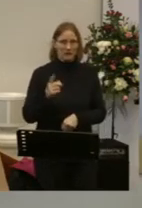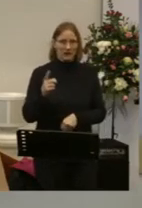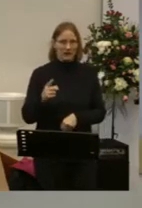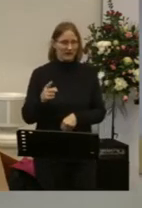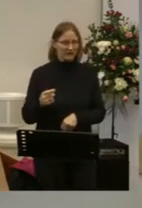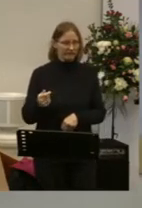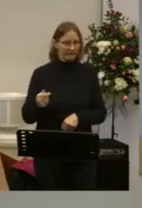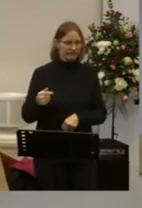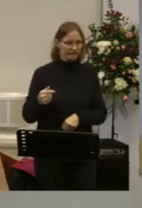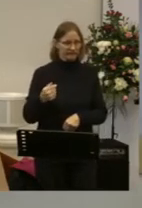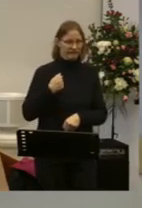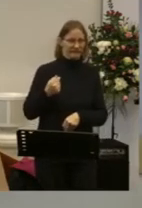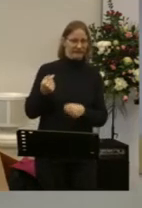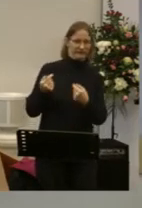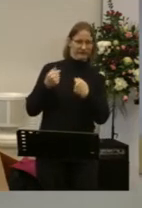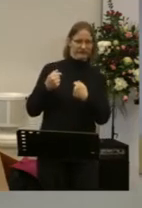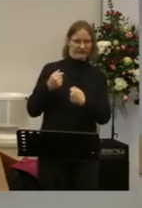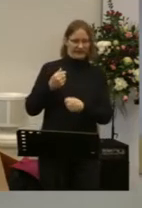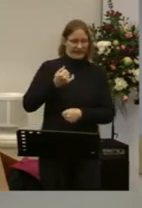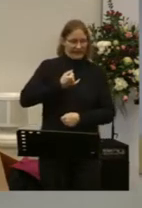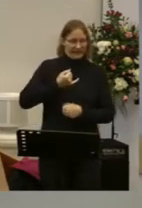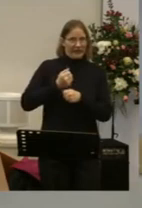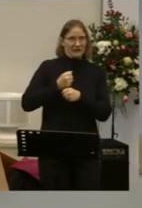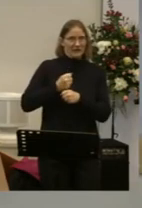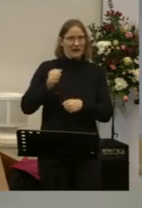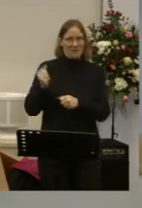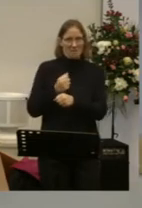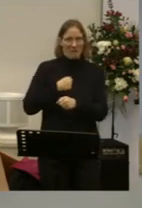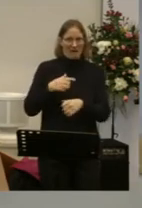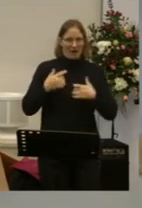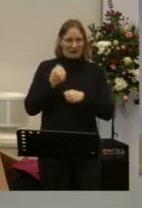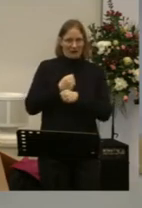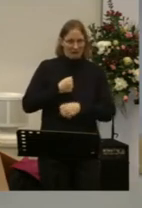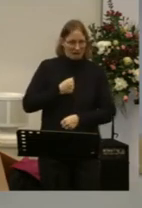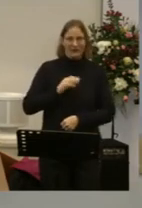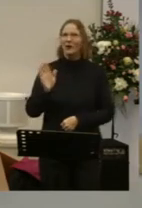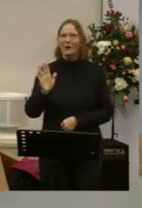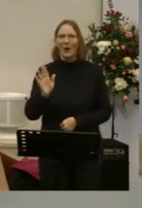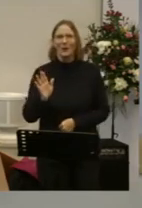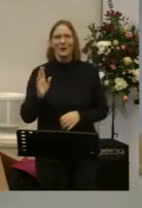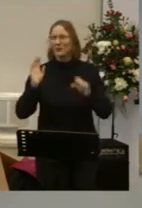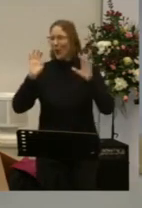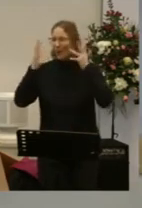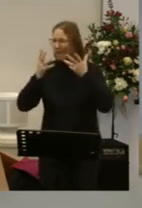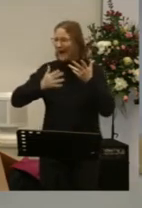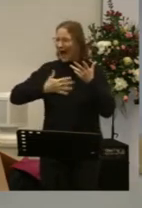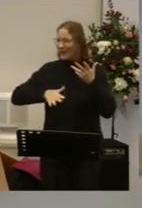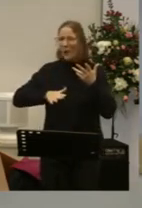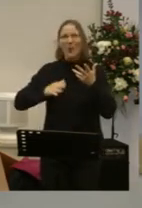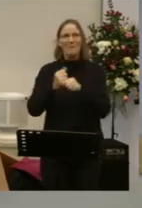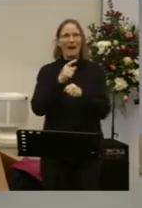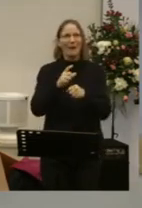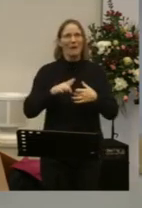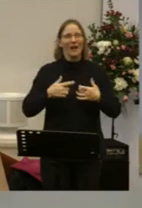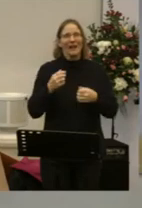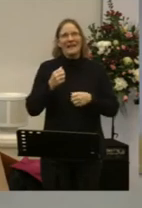missionary Preaching I'm glad I came to church this morning That isn't actually what I'm going to do this morning I wanted to set the tone for mission But that